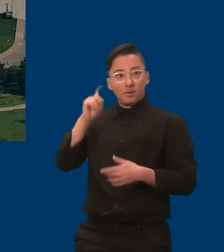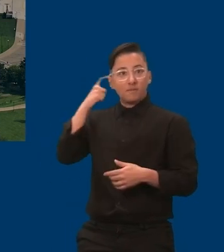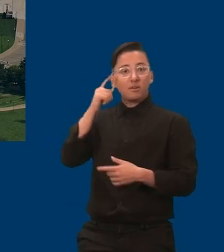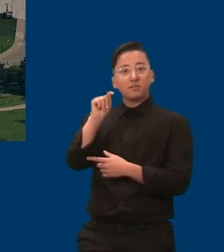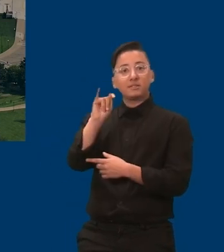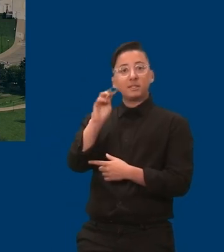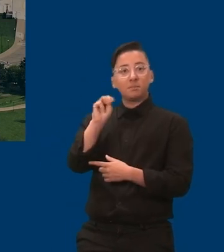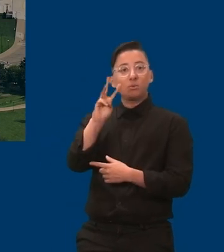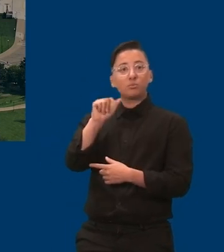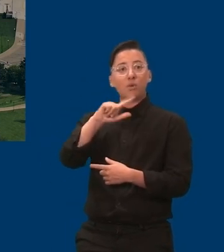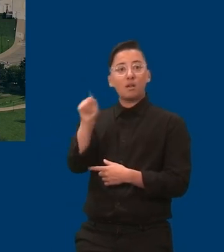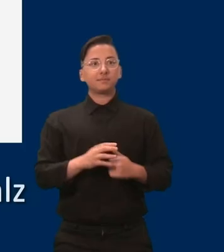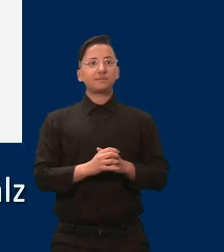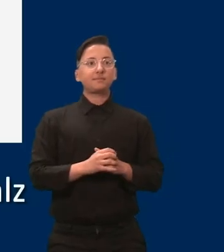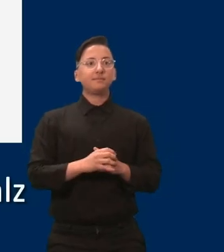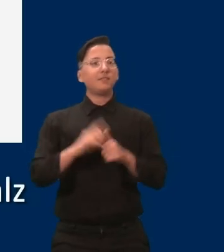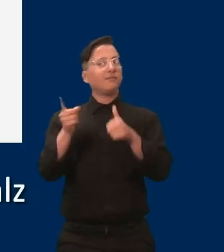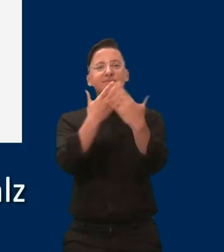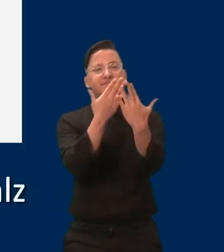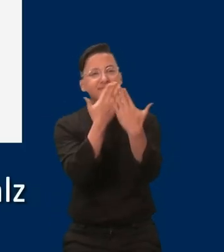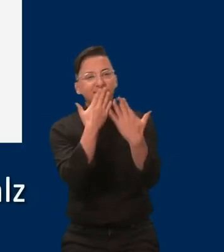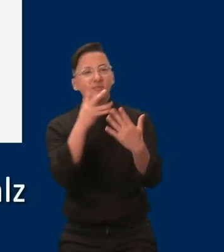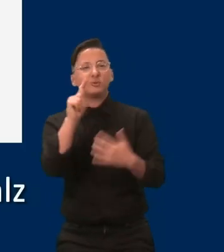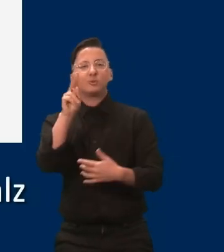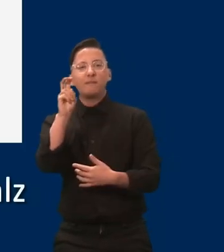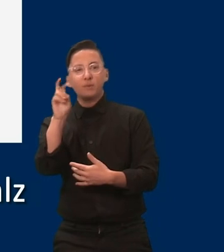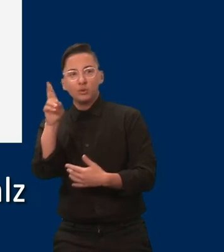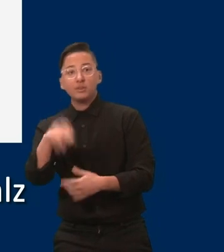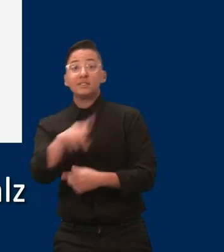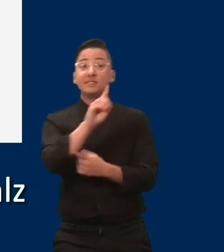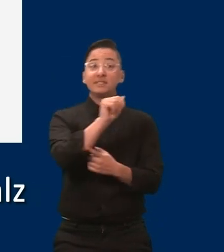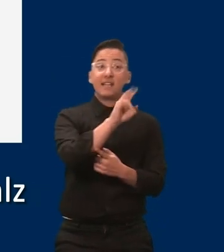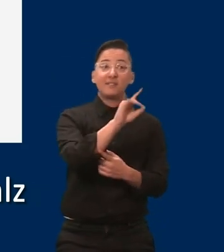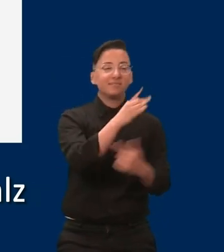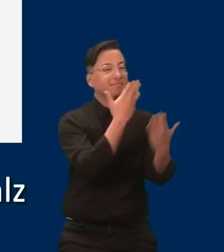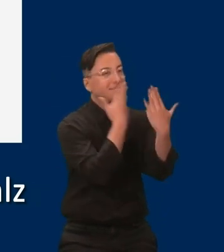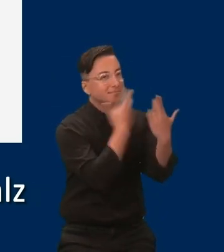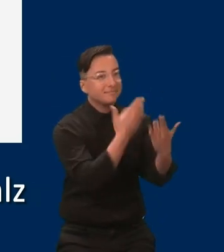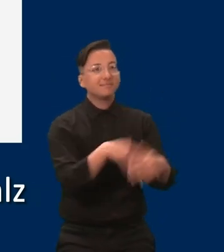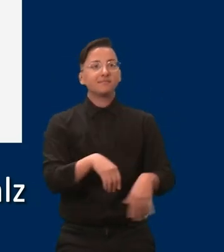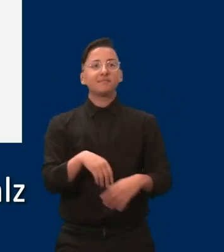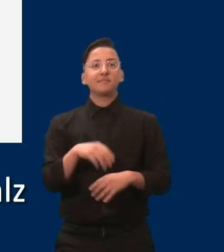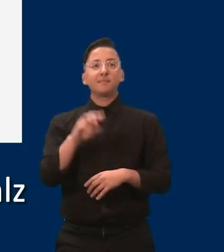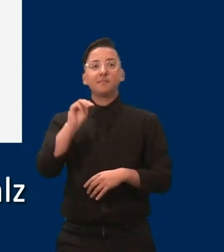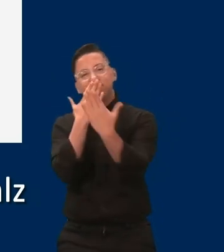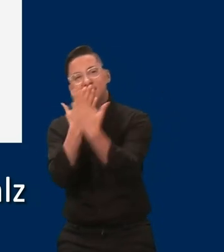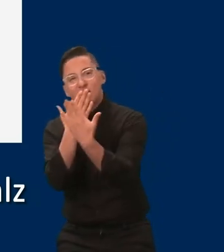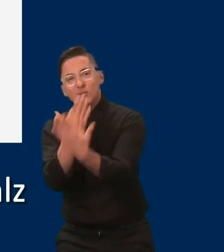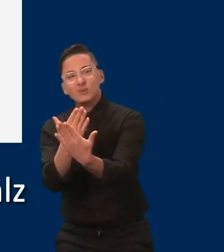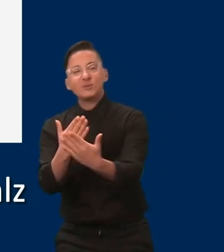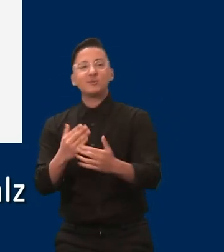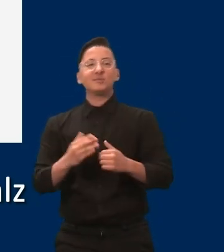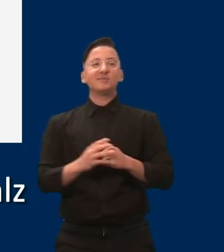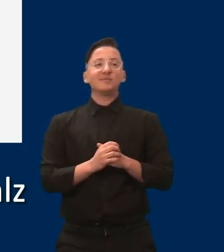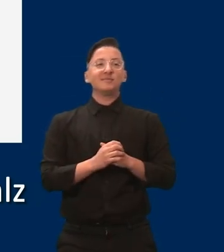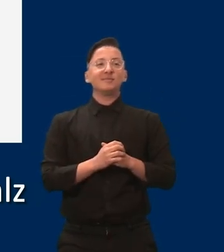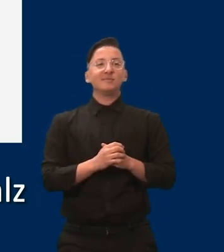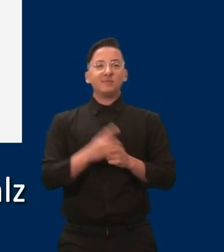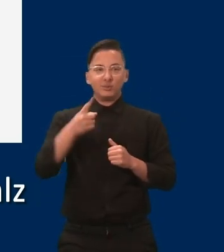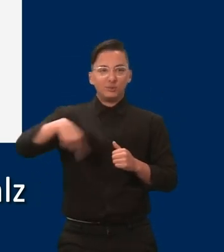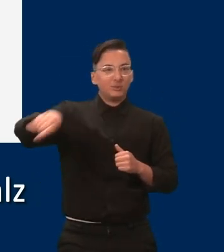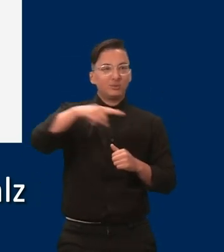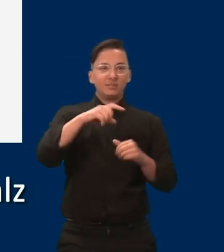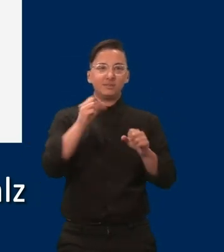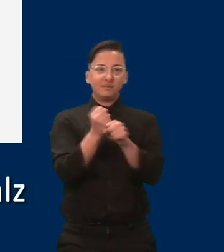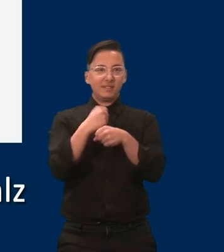Peggy Flanagan. Just wanted to, first of all, thank Minnesota Council on Disabilities for making Minnesota a state where